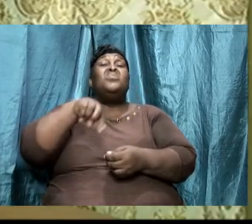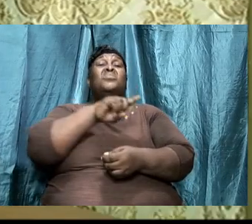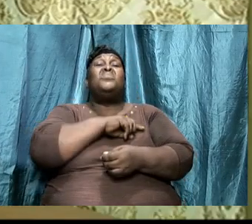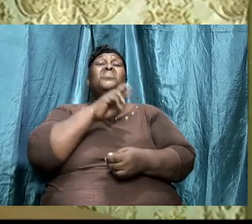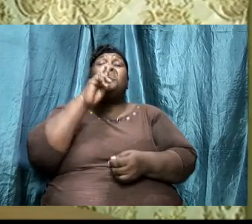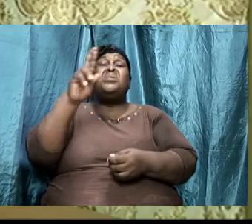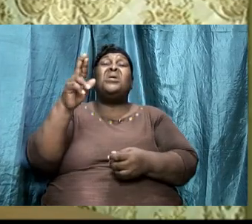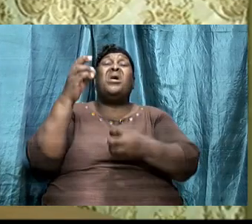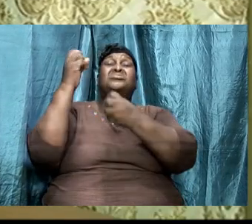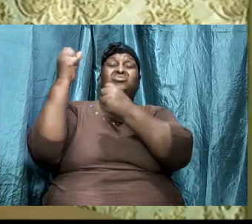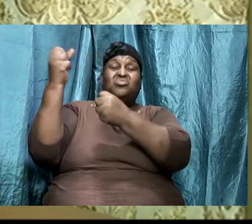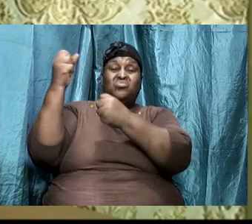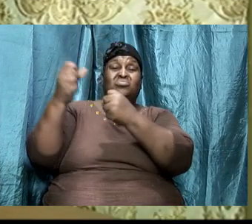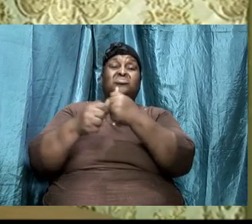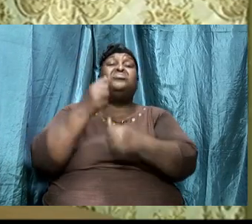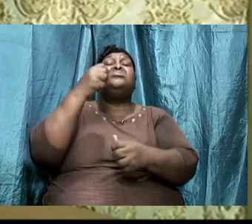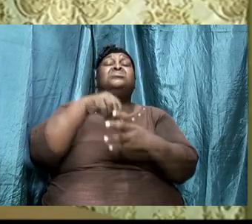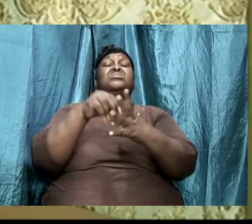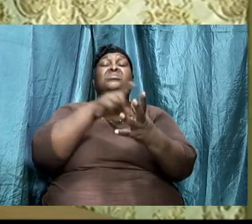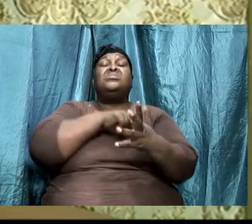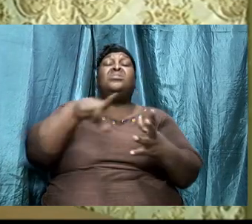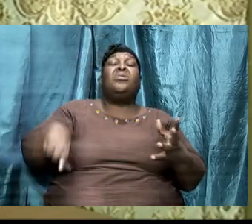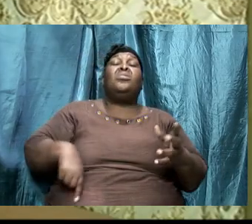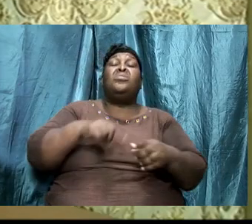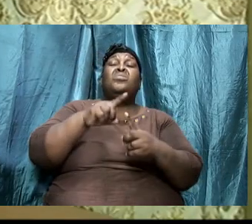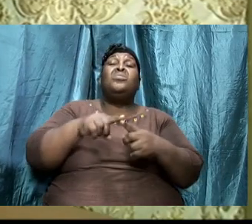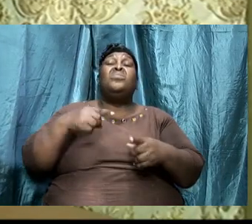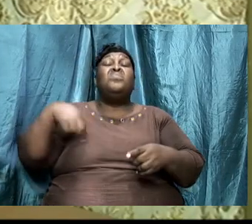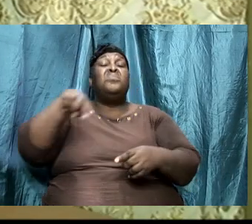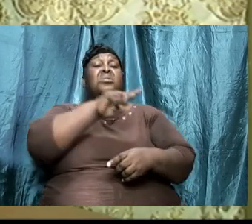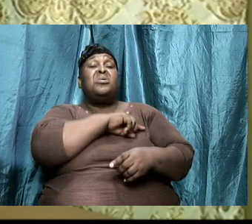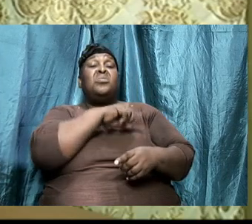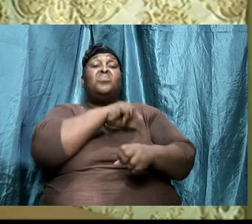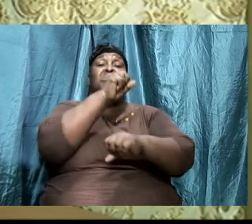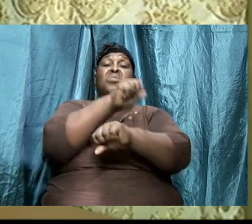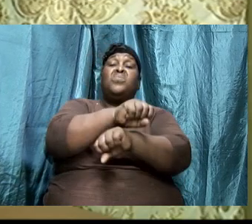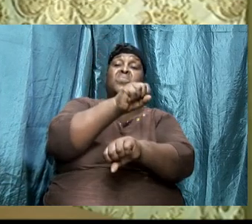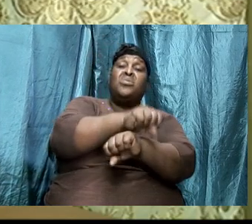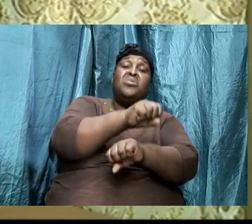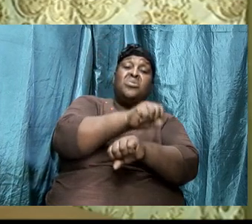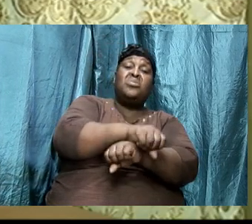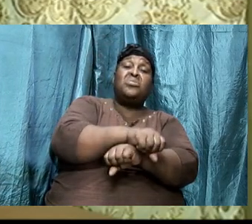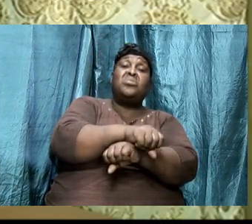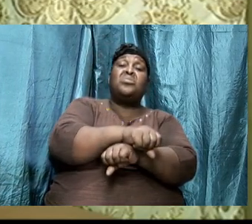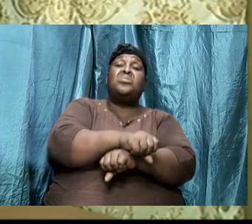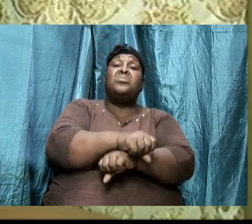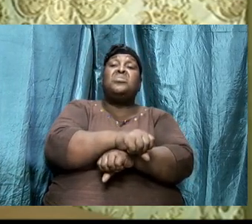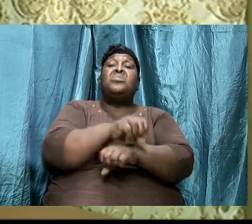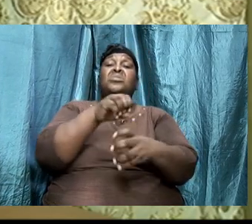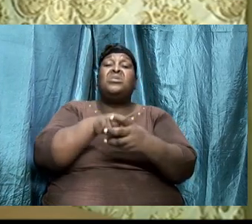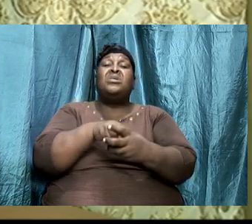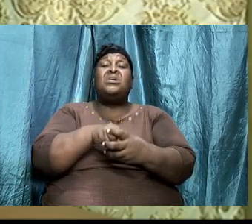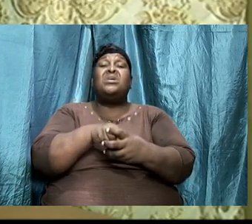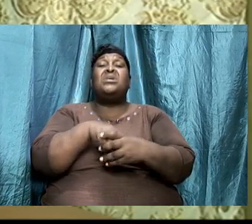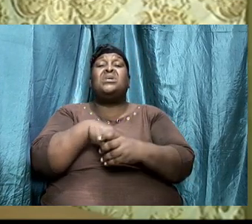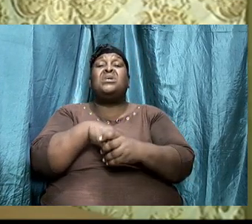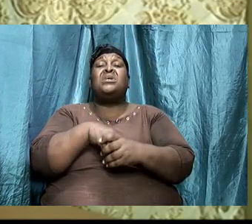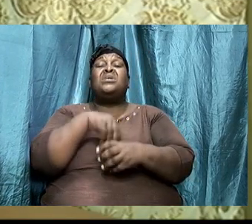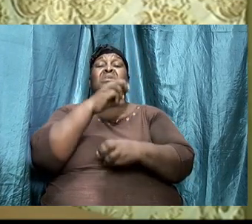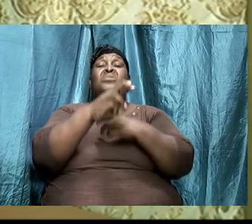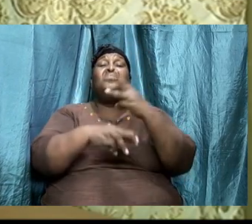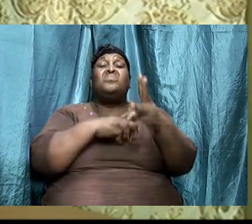strongest in the Lord when we operate in the realm of human